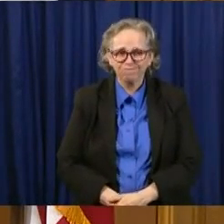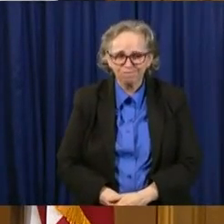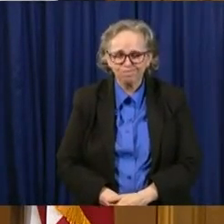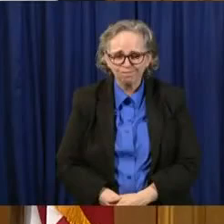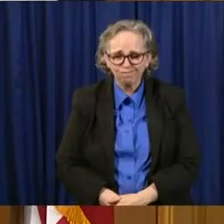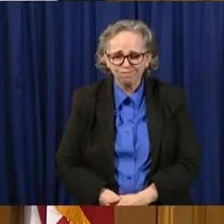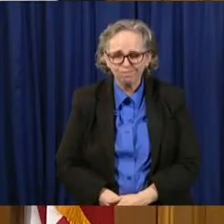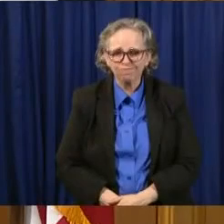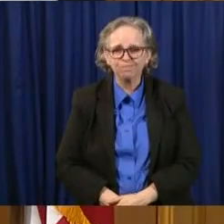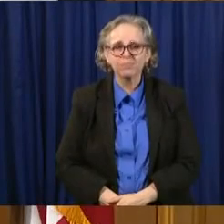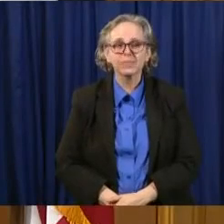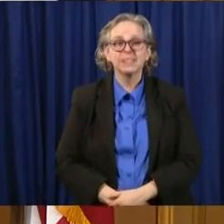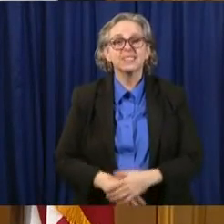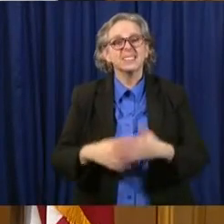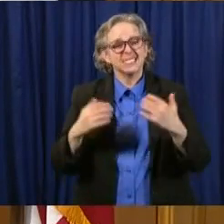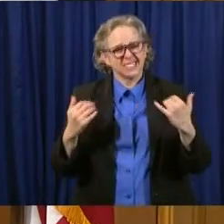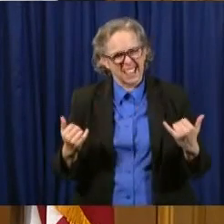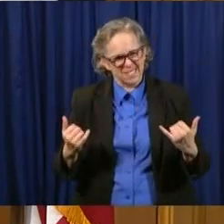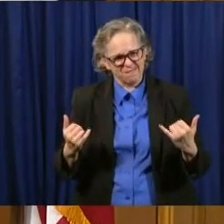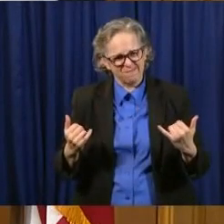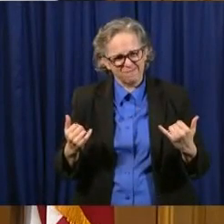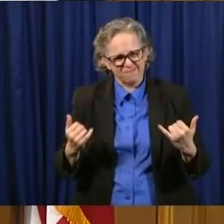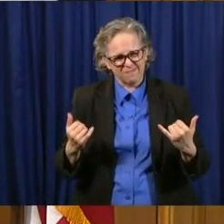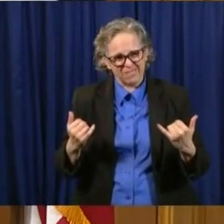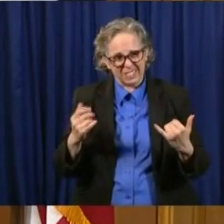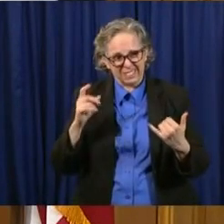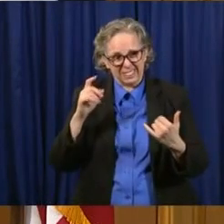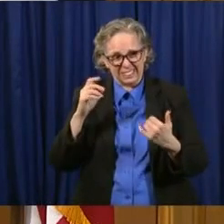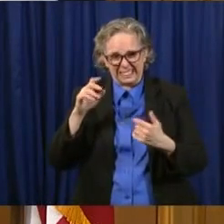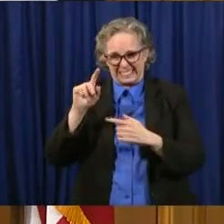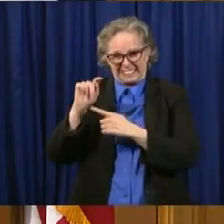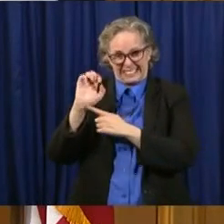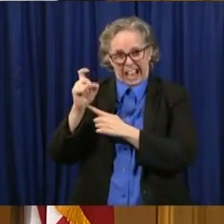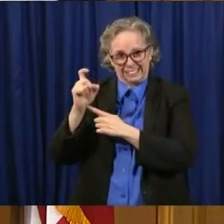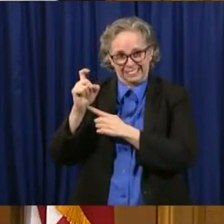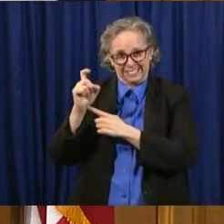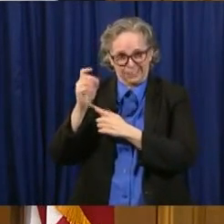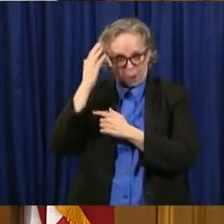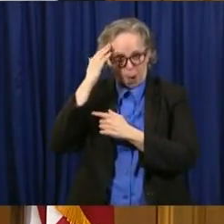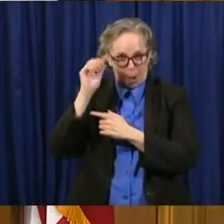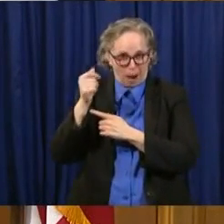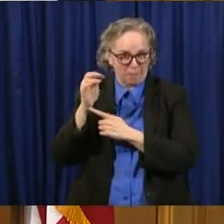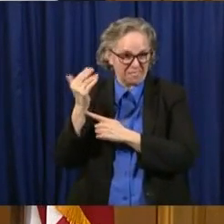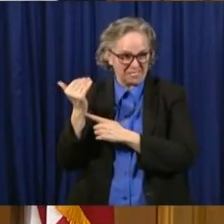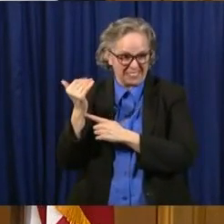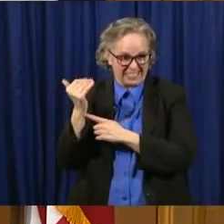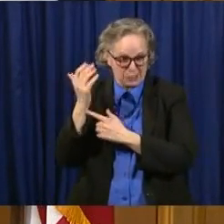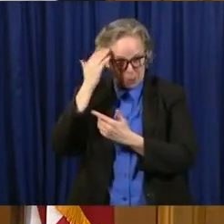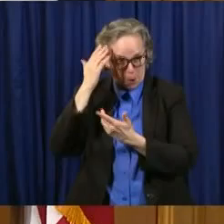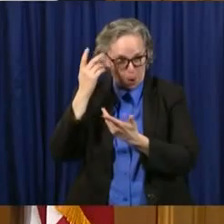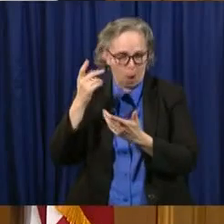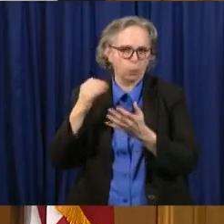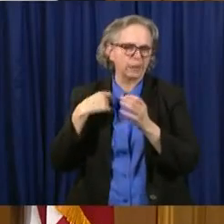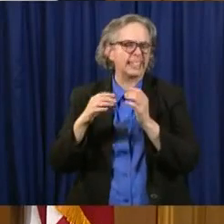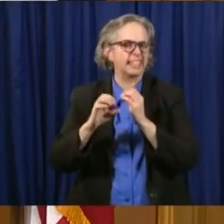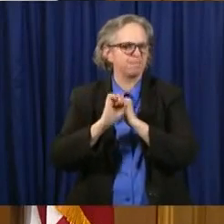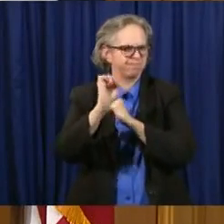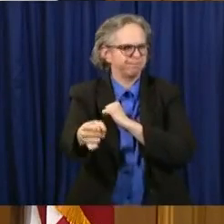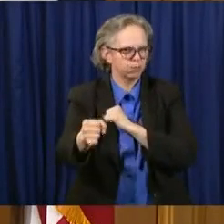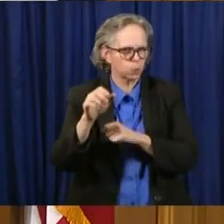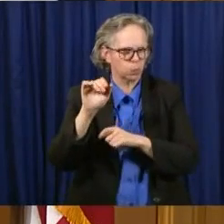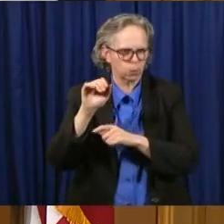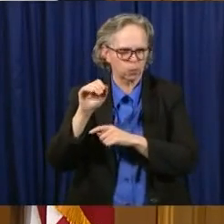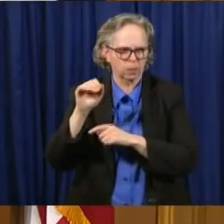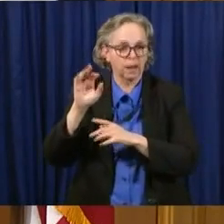Today was supposed to be tax day. Um, as everyone knows, uh, that has been delayed, both at the federal level and then,